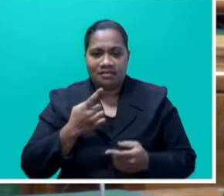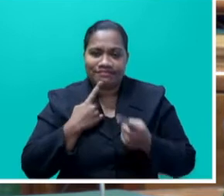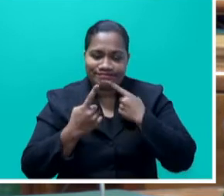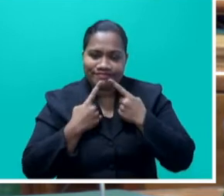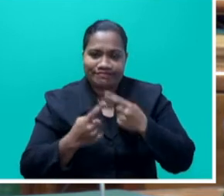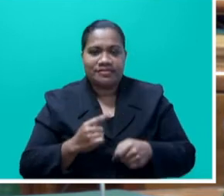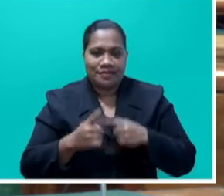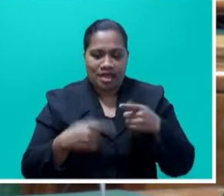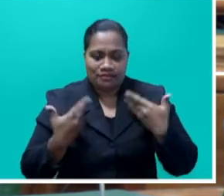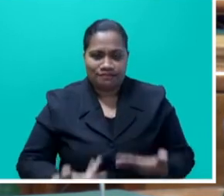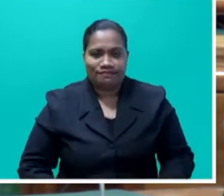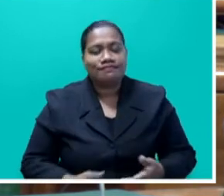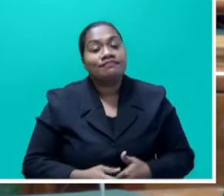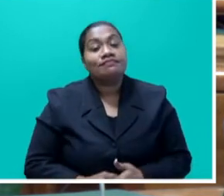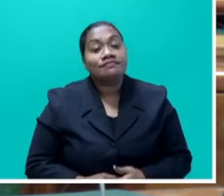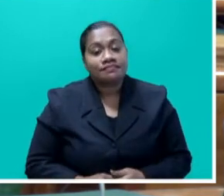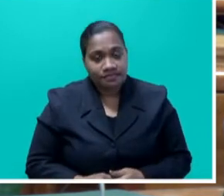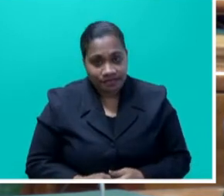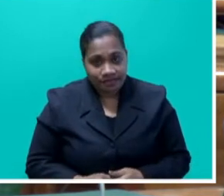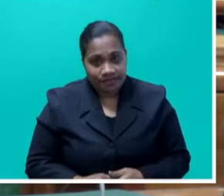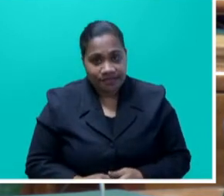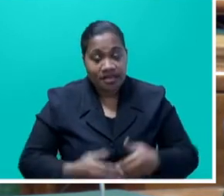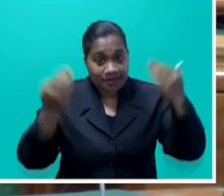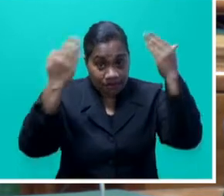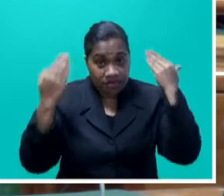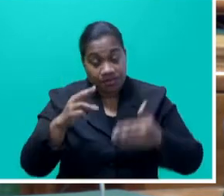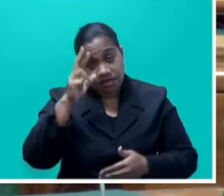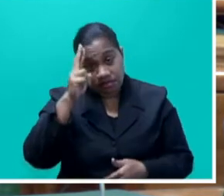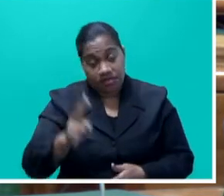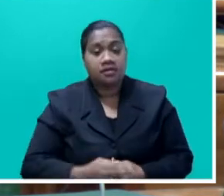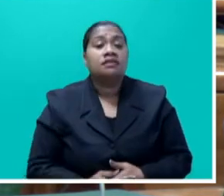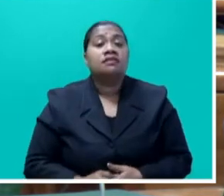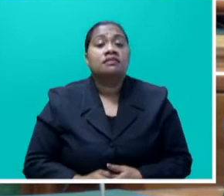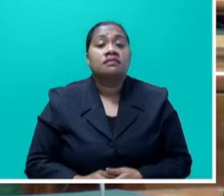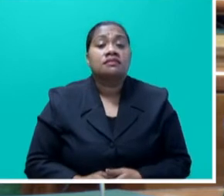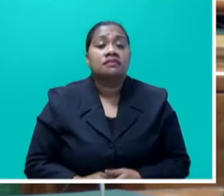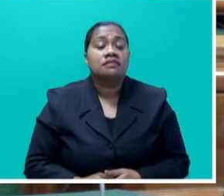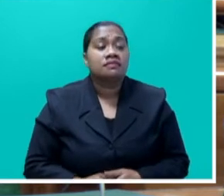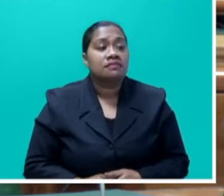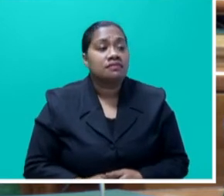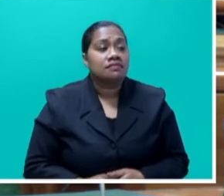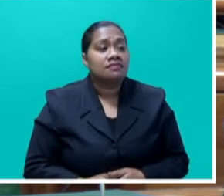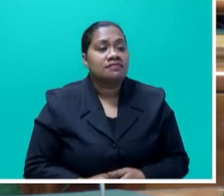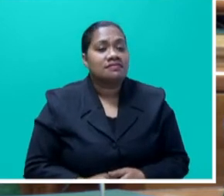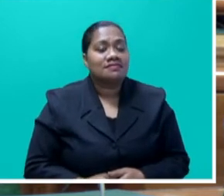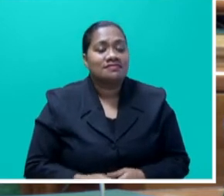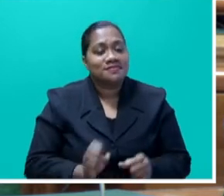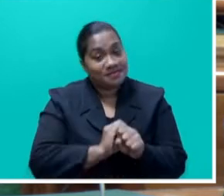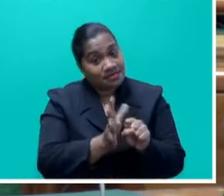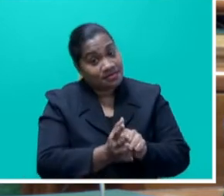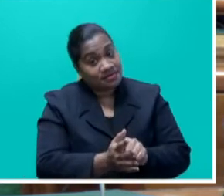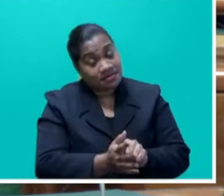here, Mr. Speaker say. Mr. Speaker say, Mr. Speaker say, the second round of COVID-19,